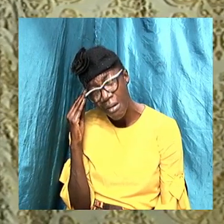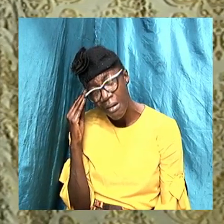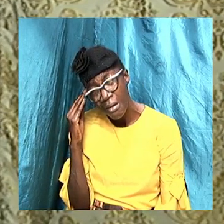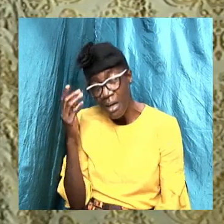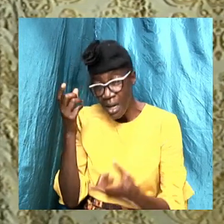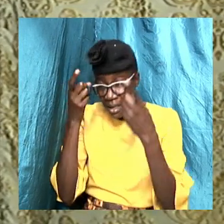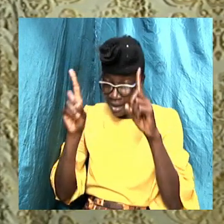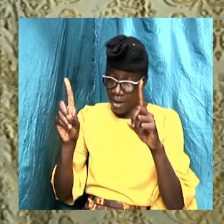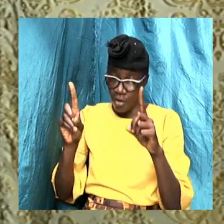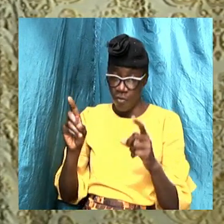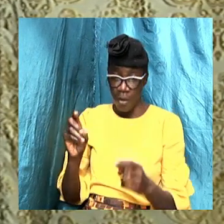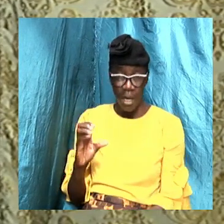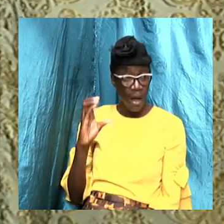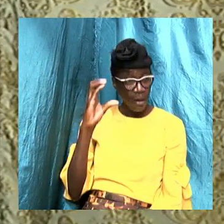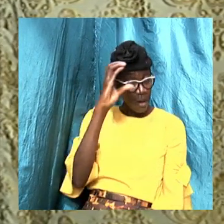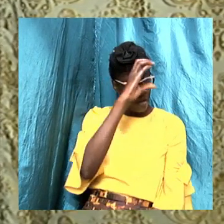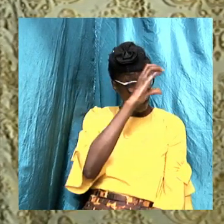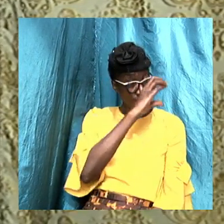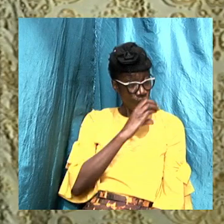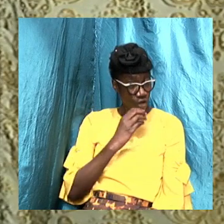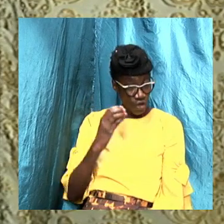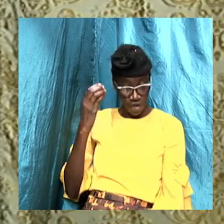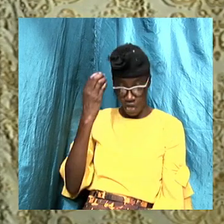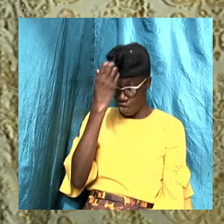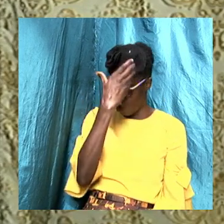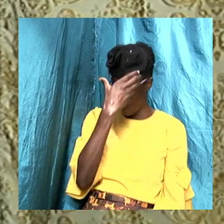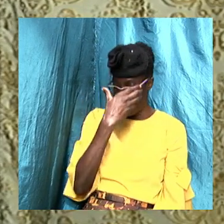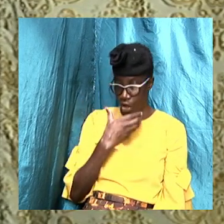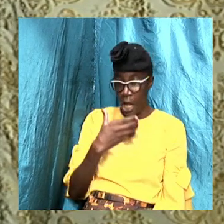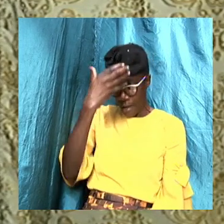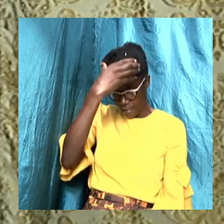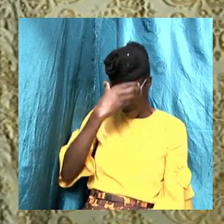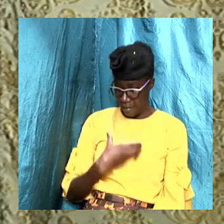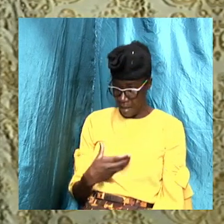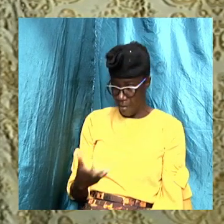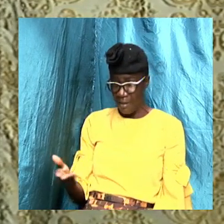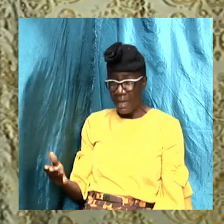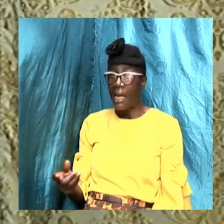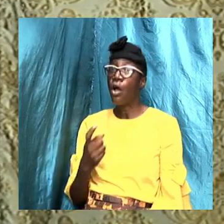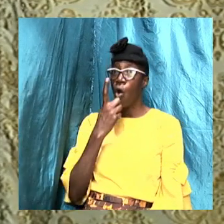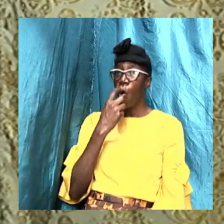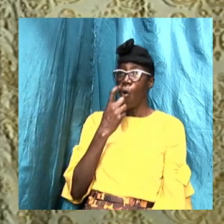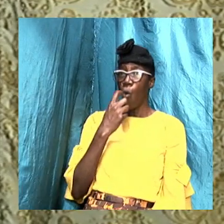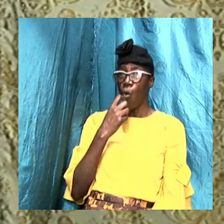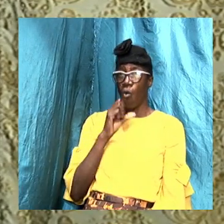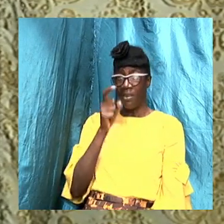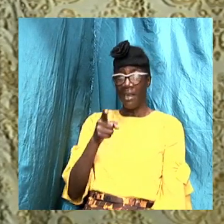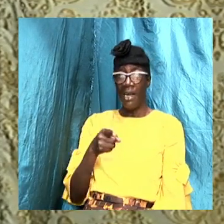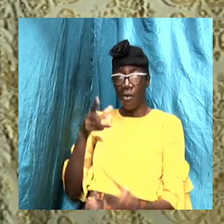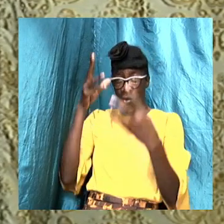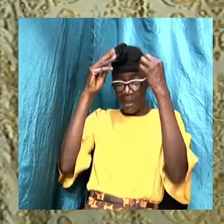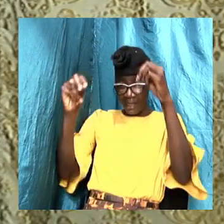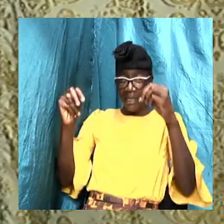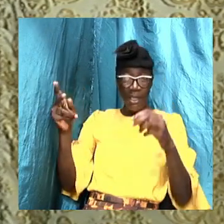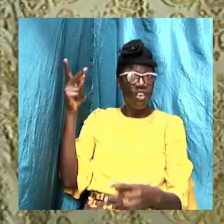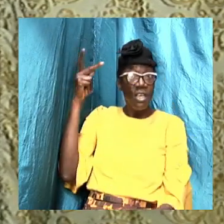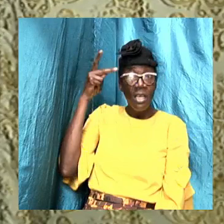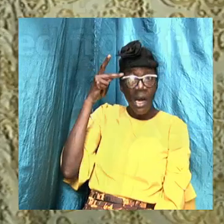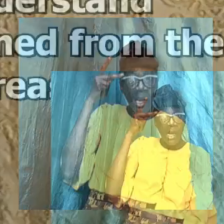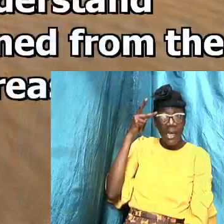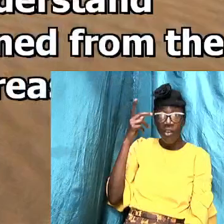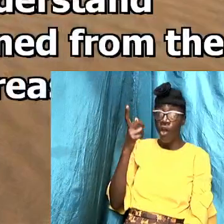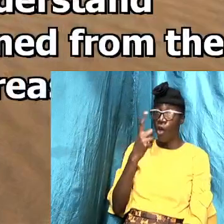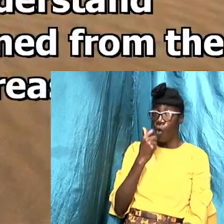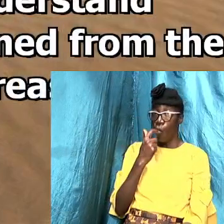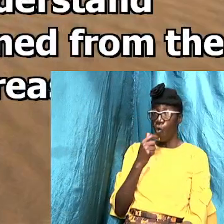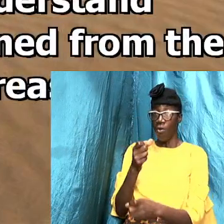doctrine is a serious thing, right? And the scripture said, Whom shall he teach knowledge, and whom shall he make to